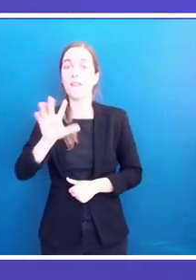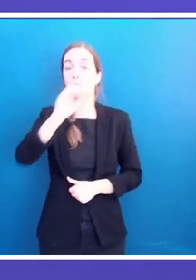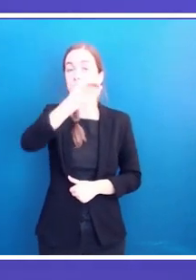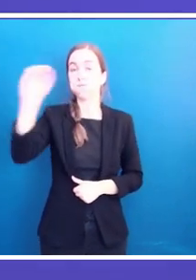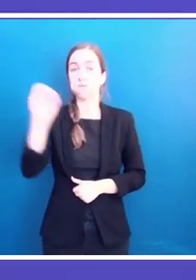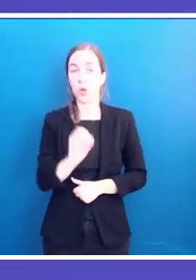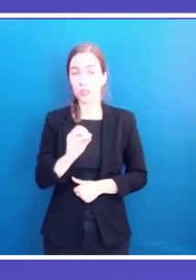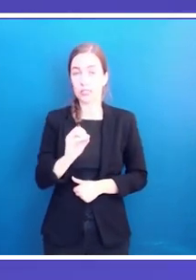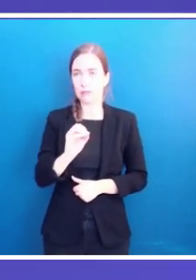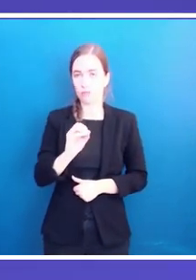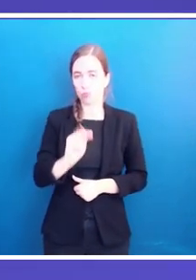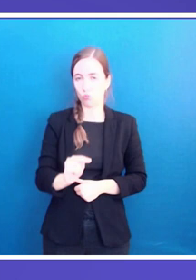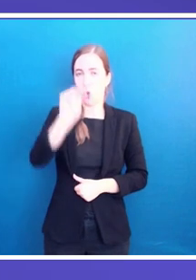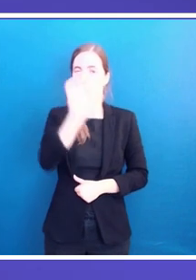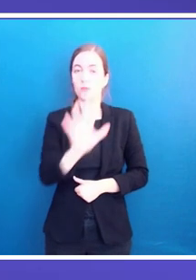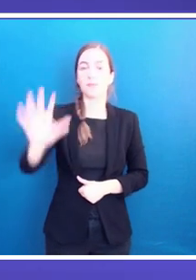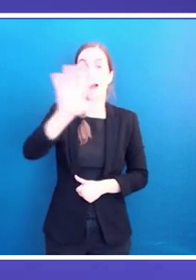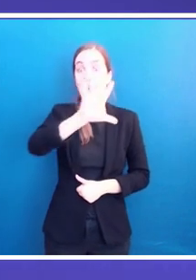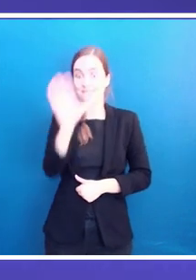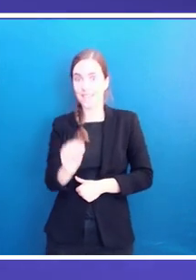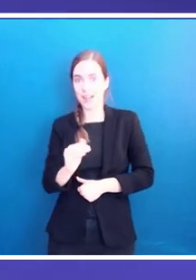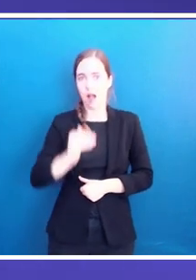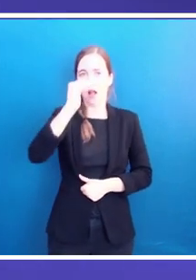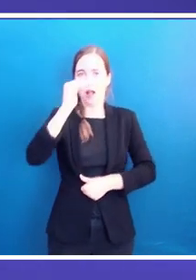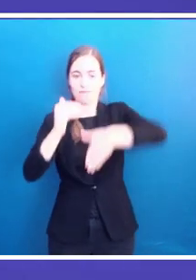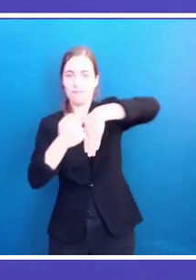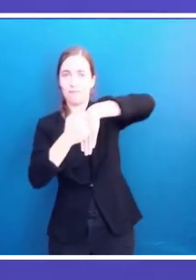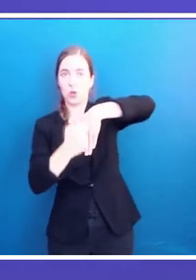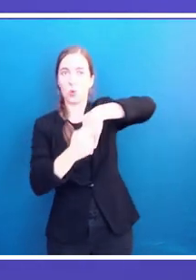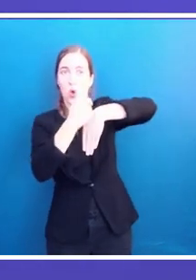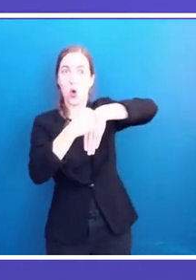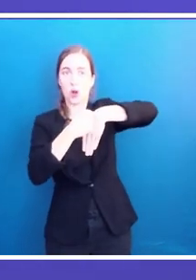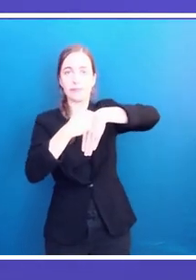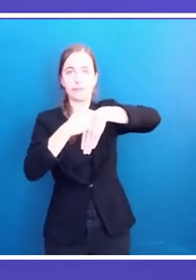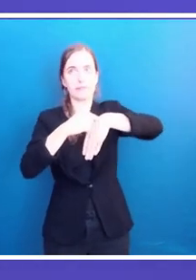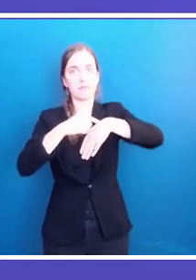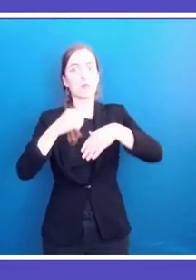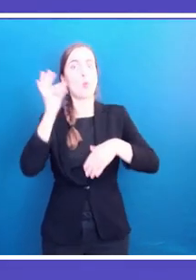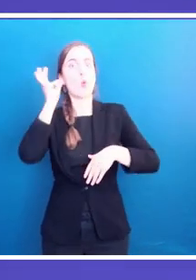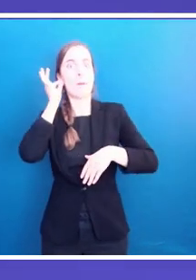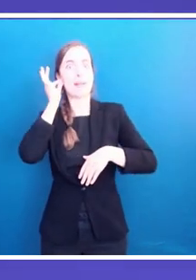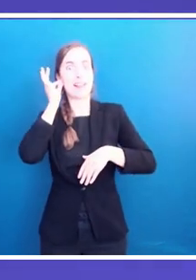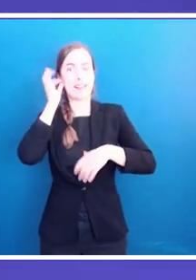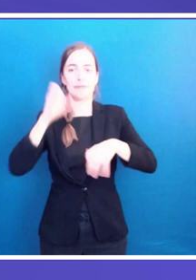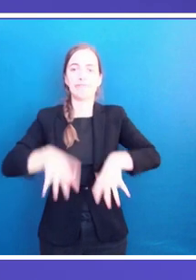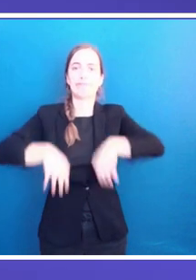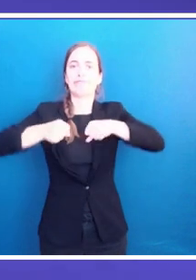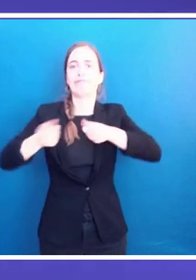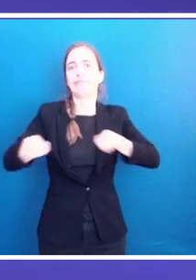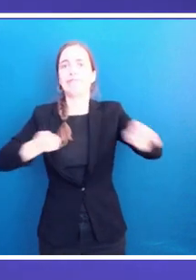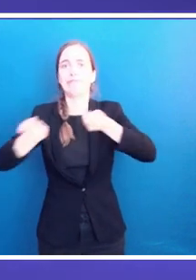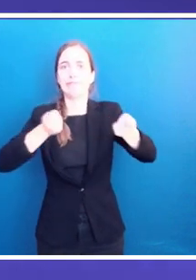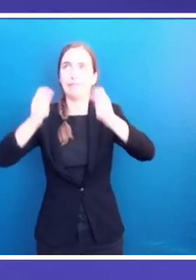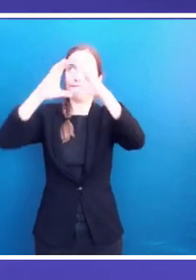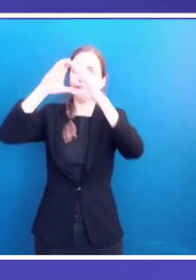are still far from the 50% of the population that we represent. This is why the government of Catalonia has